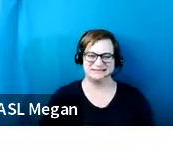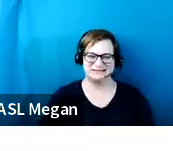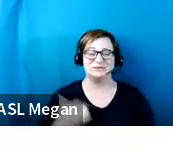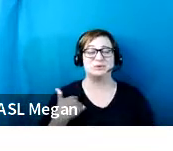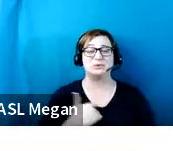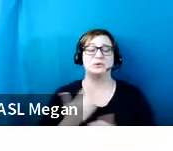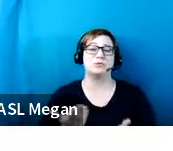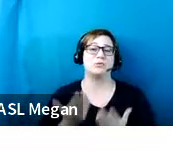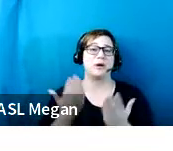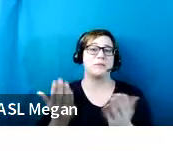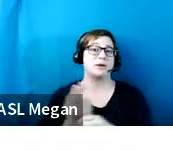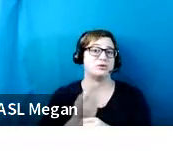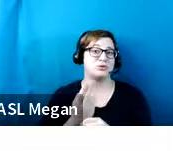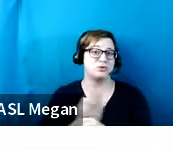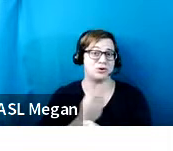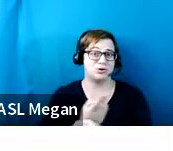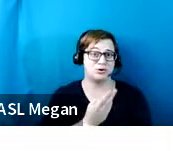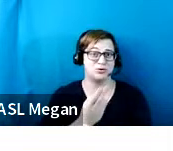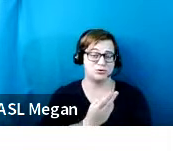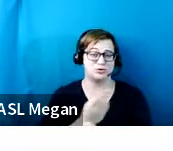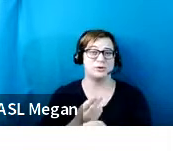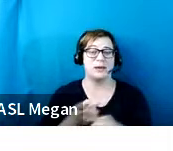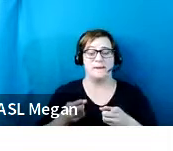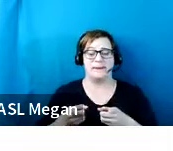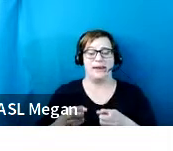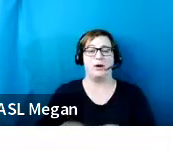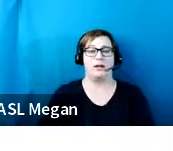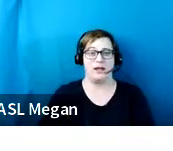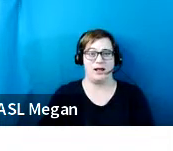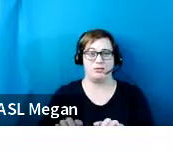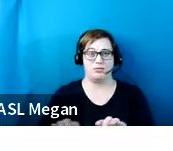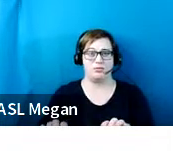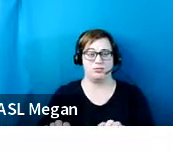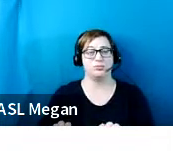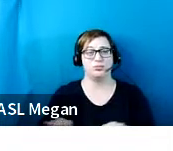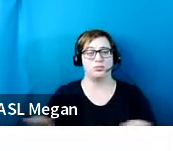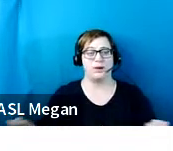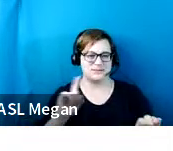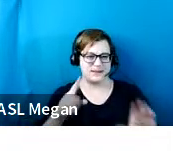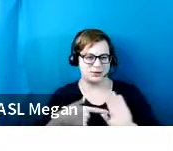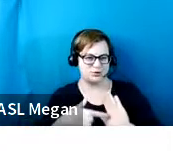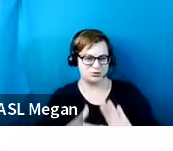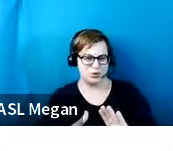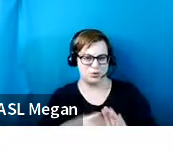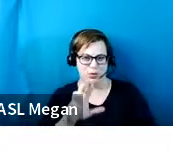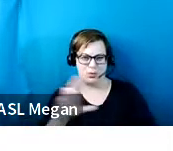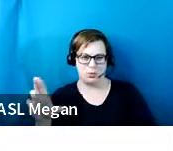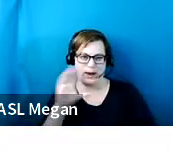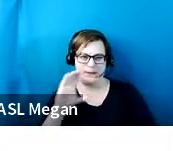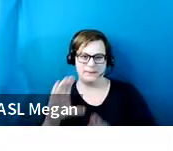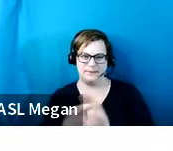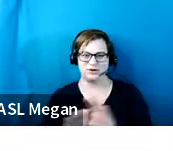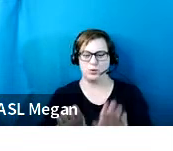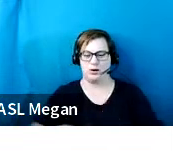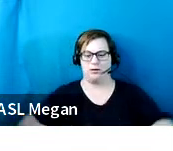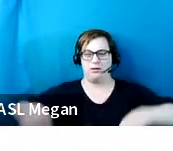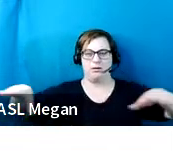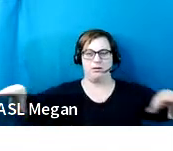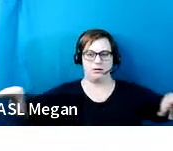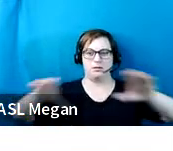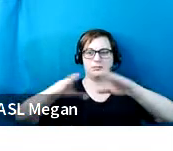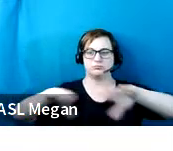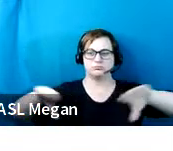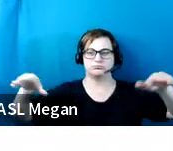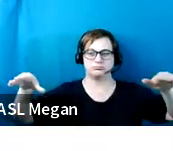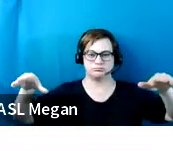that you use parallel curb ramps, which is shown here on the illustration on the right, where you have